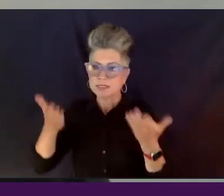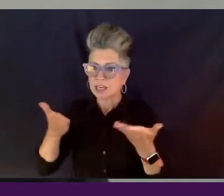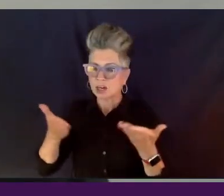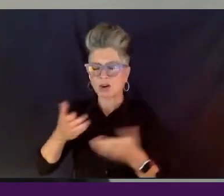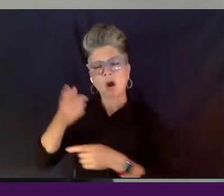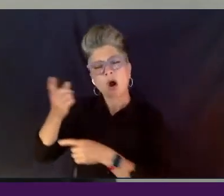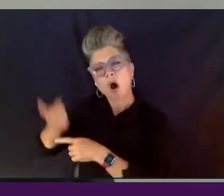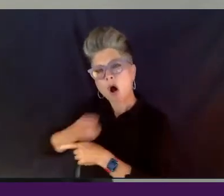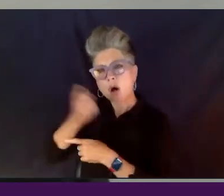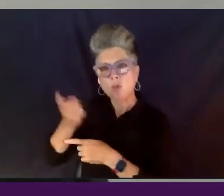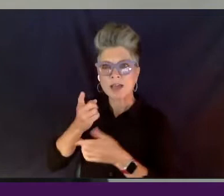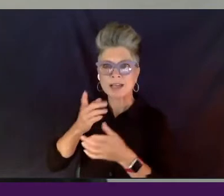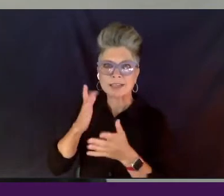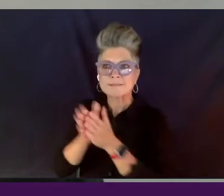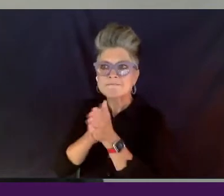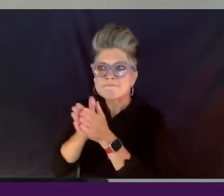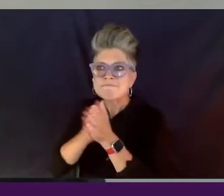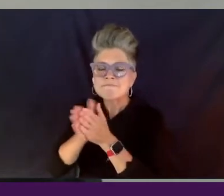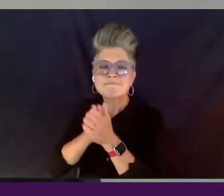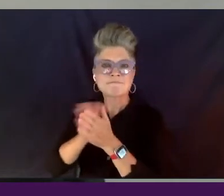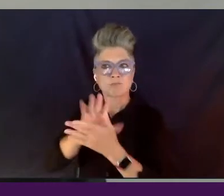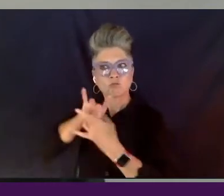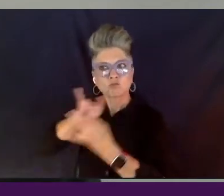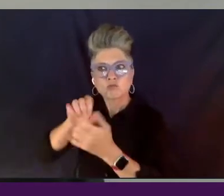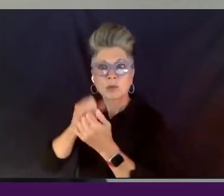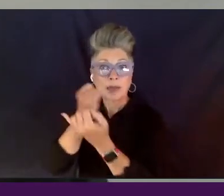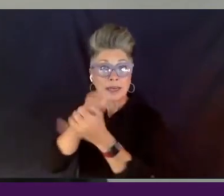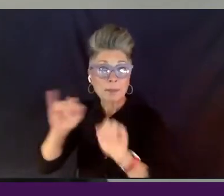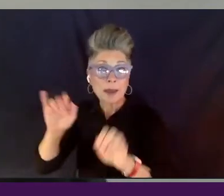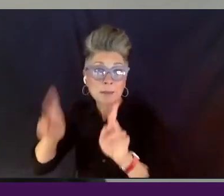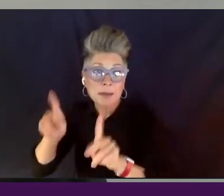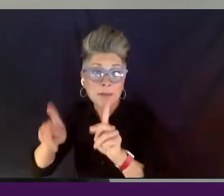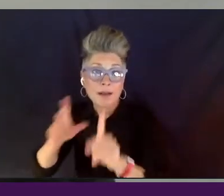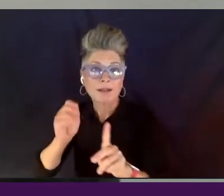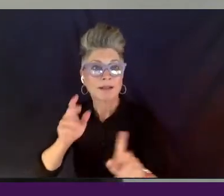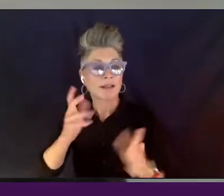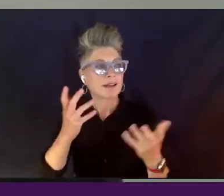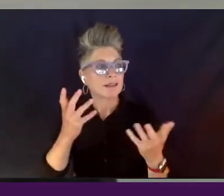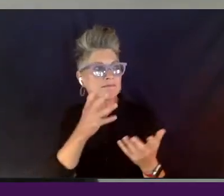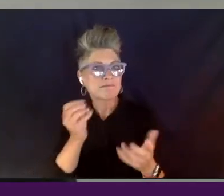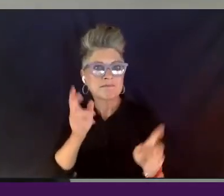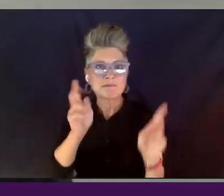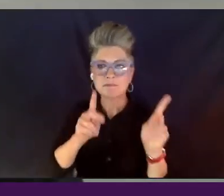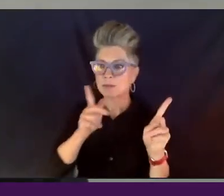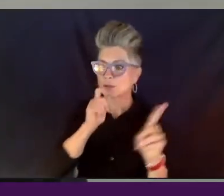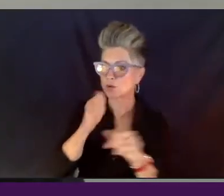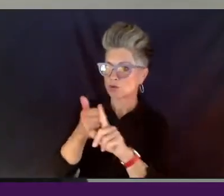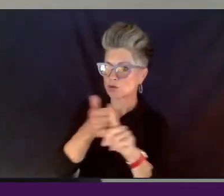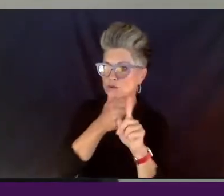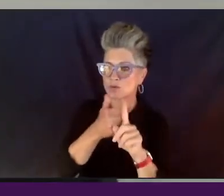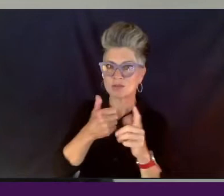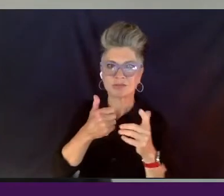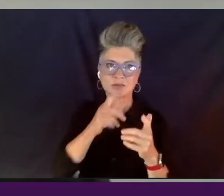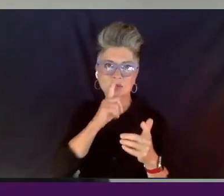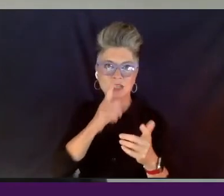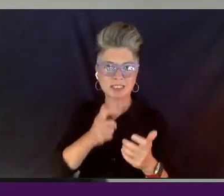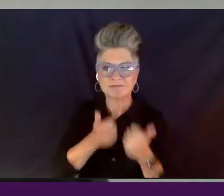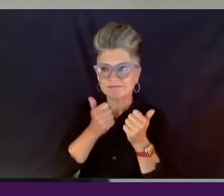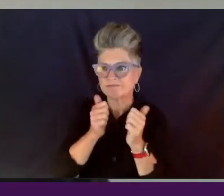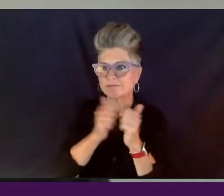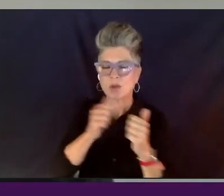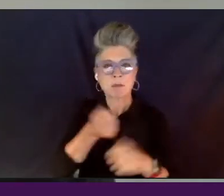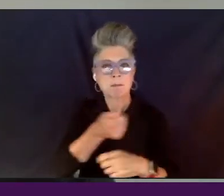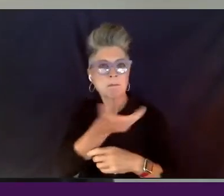with independents, with folks who are allied with the multicultural alliance that